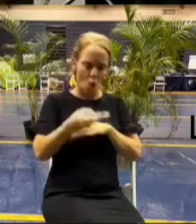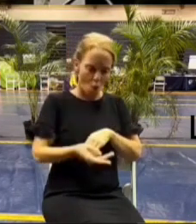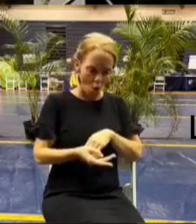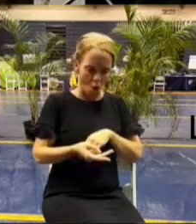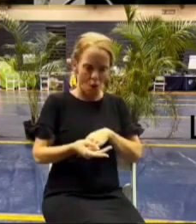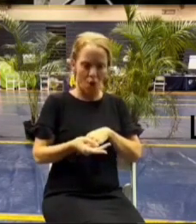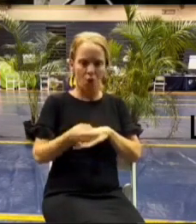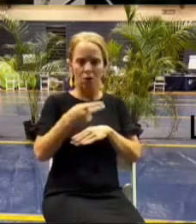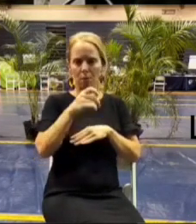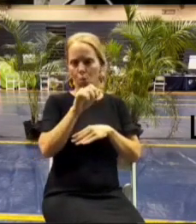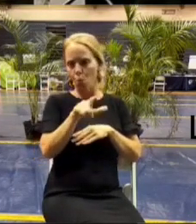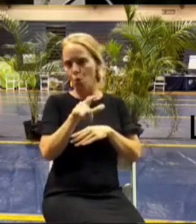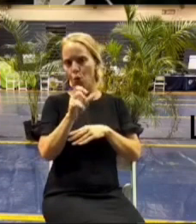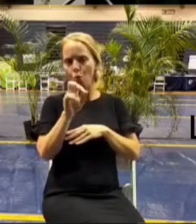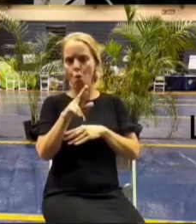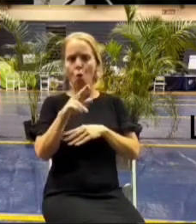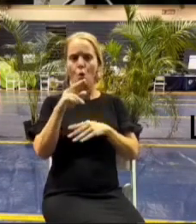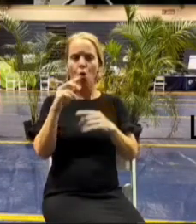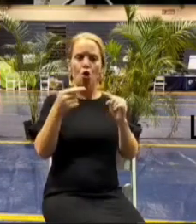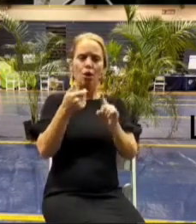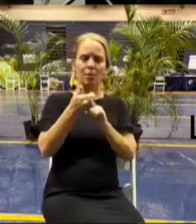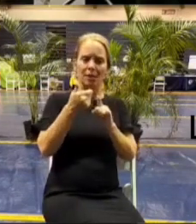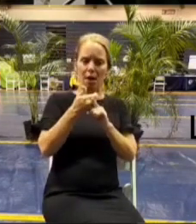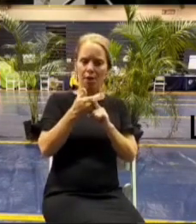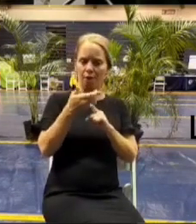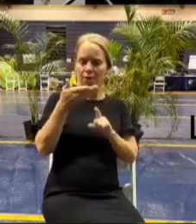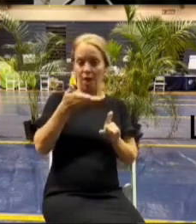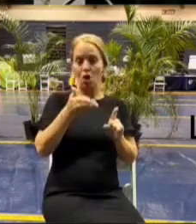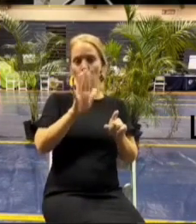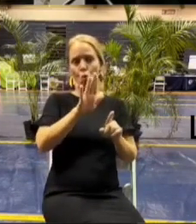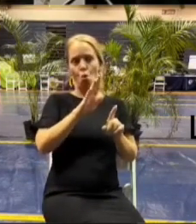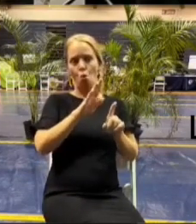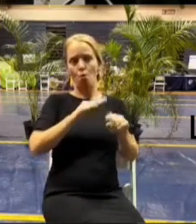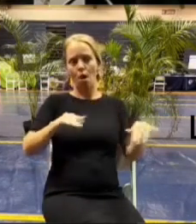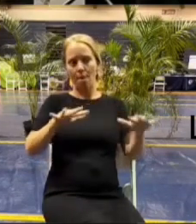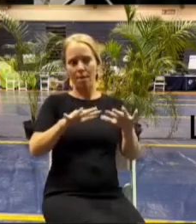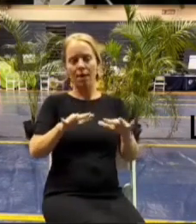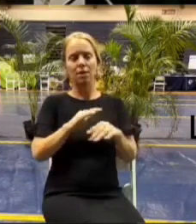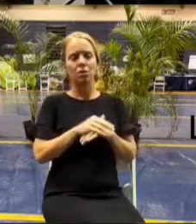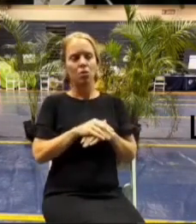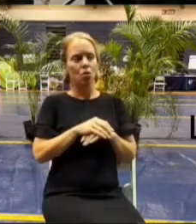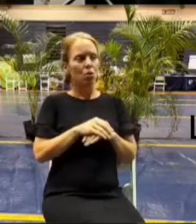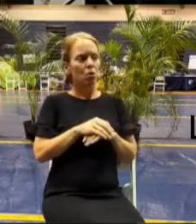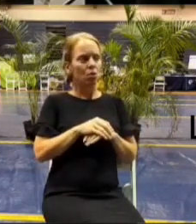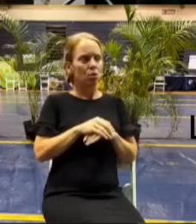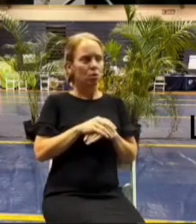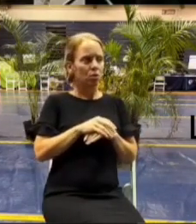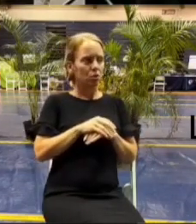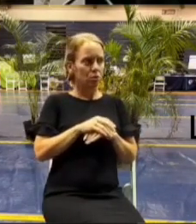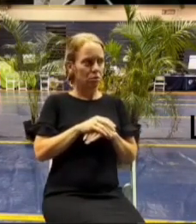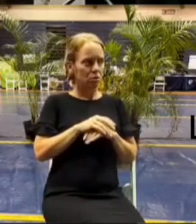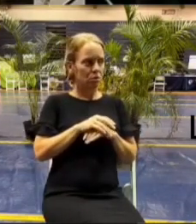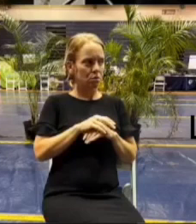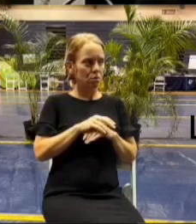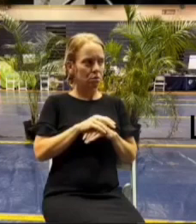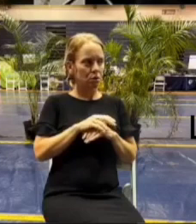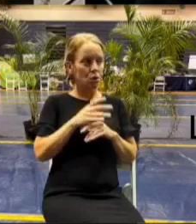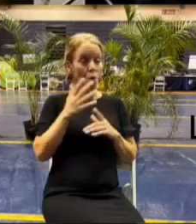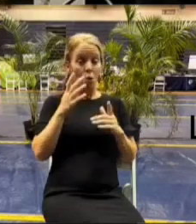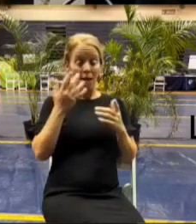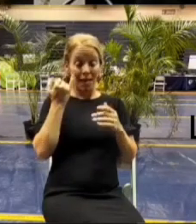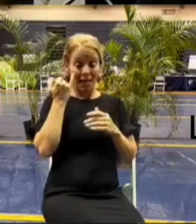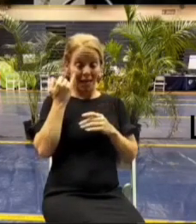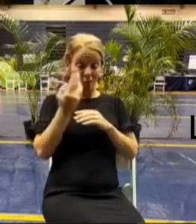the pool or hurting themselves at the property so just like that that becomes the property of the uh